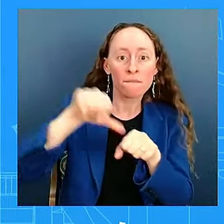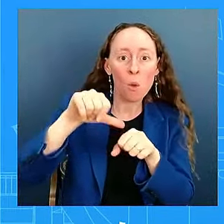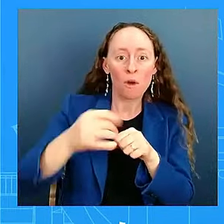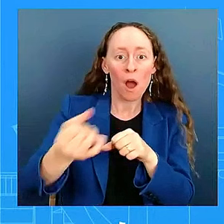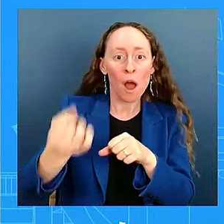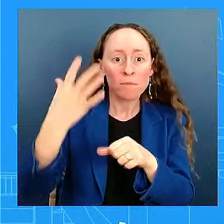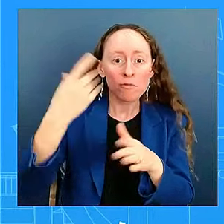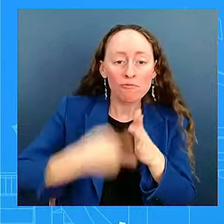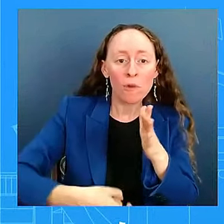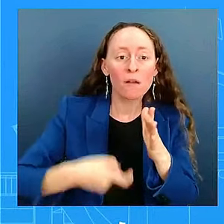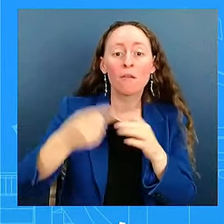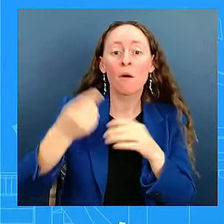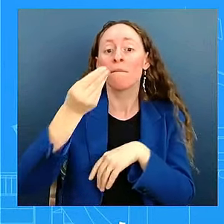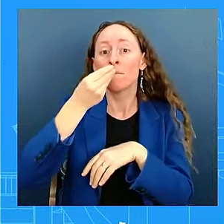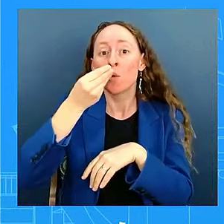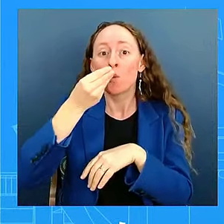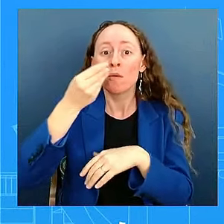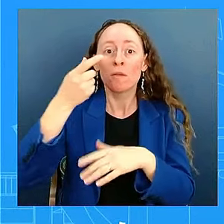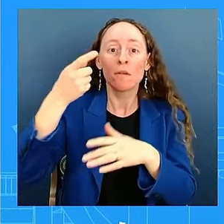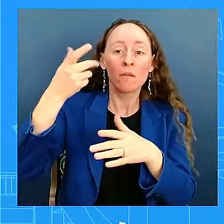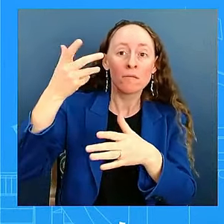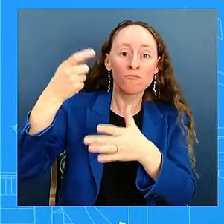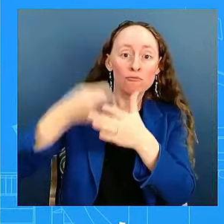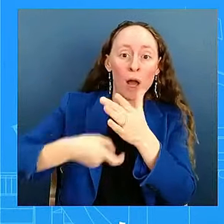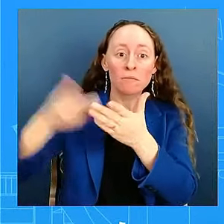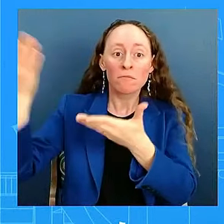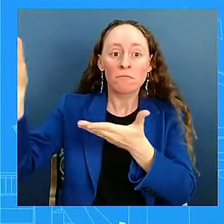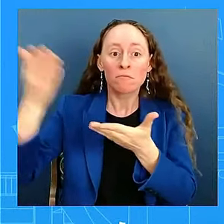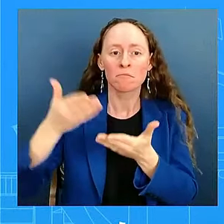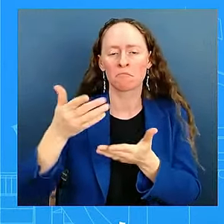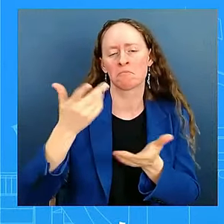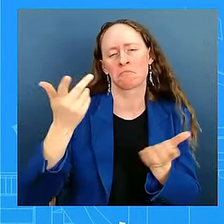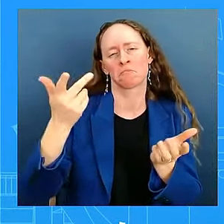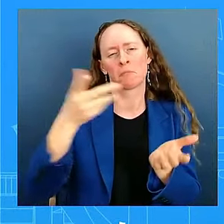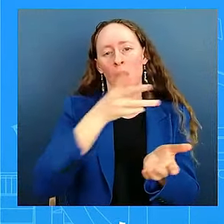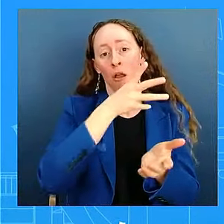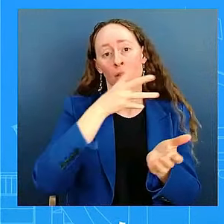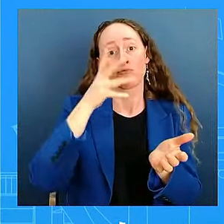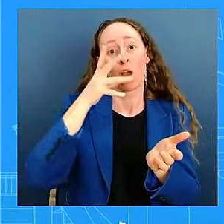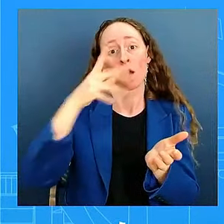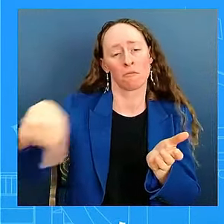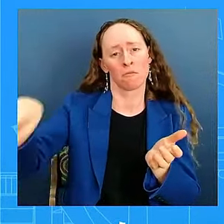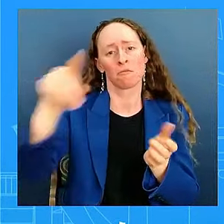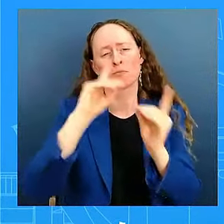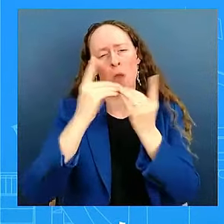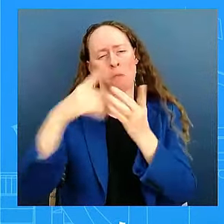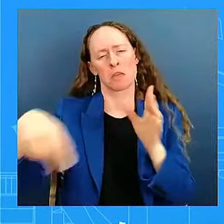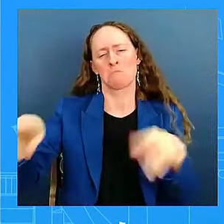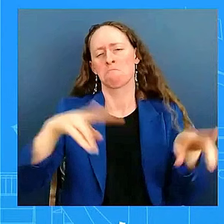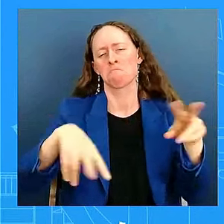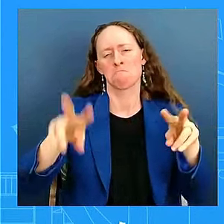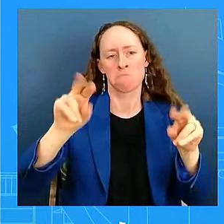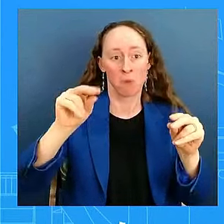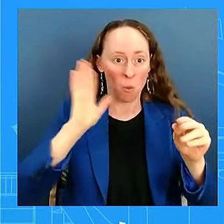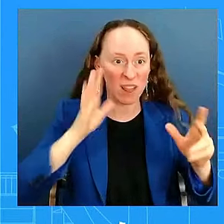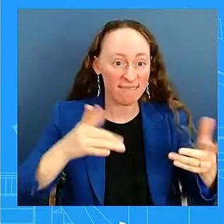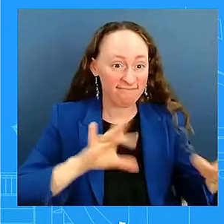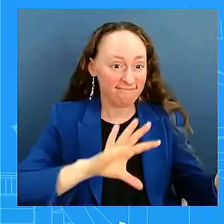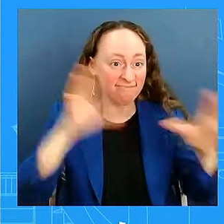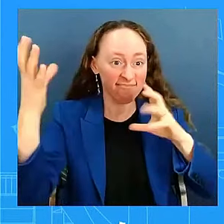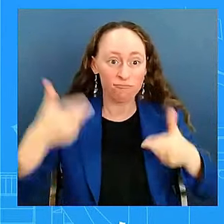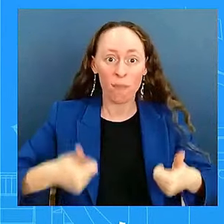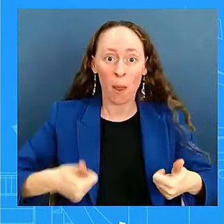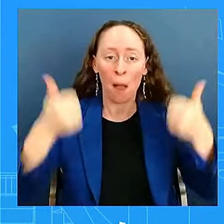expect significant changes to food prices or availability in the near term. On medicine, from the Department of Health and Human